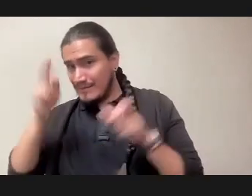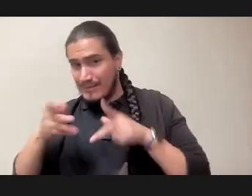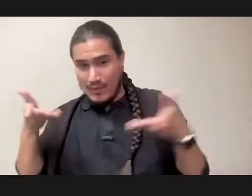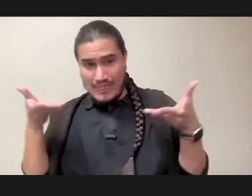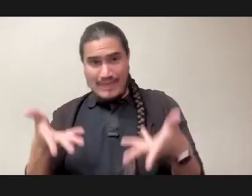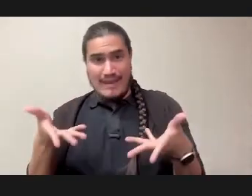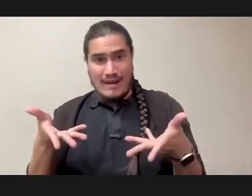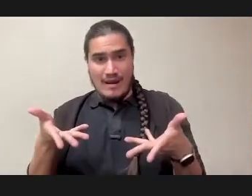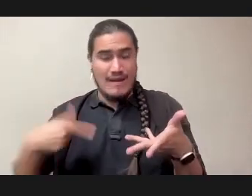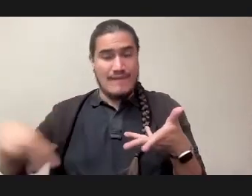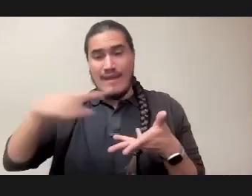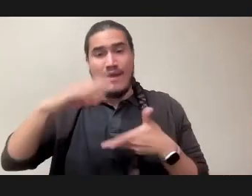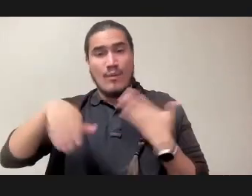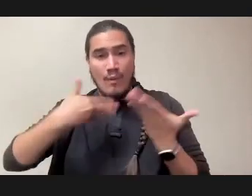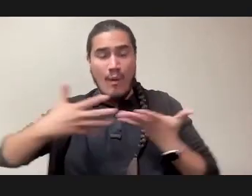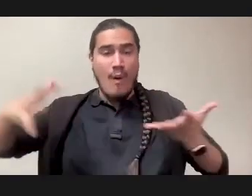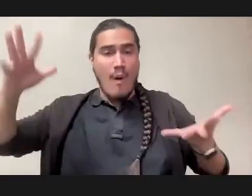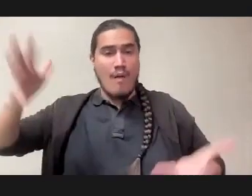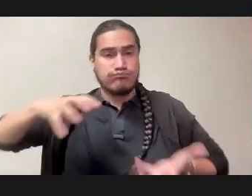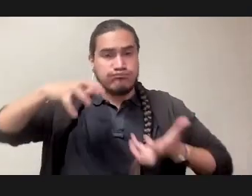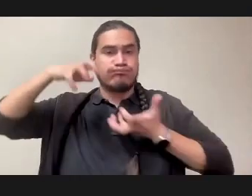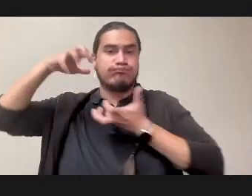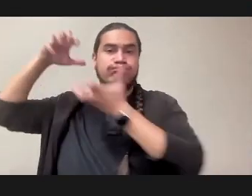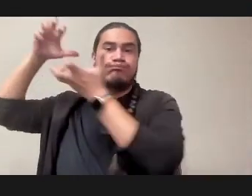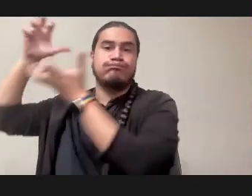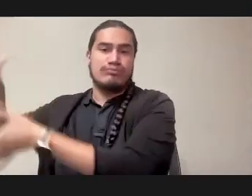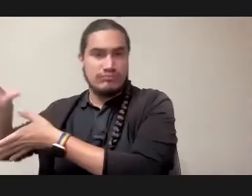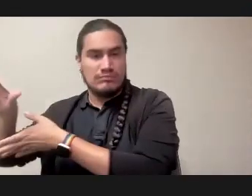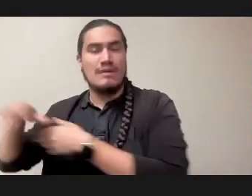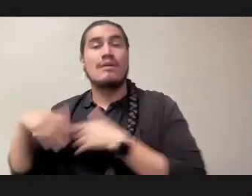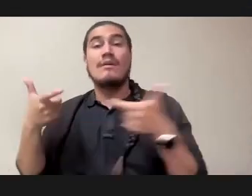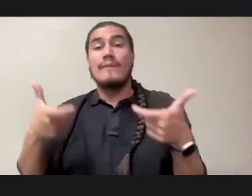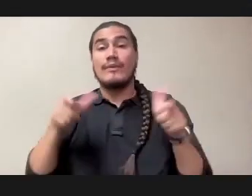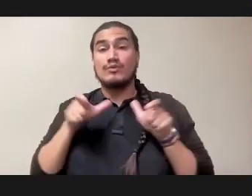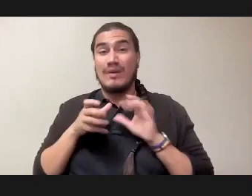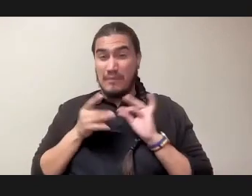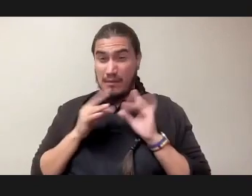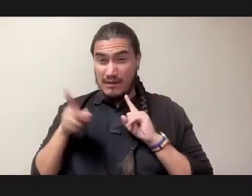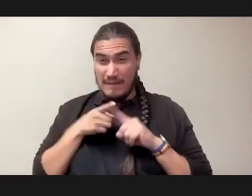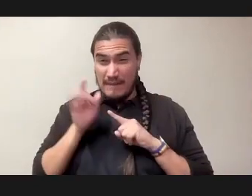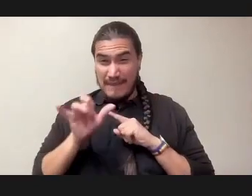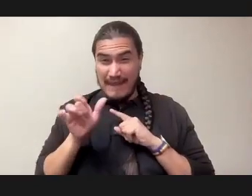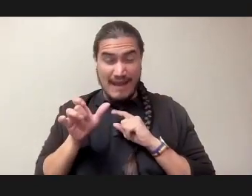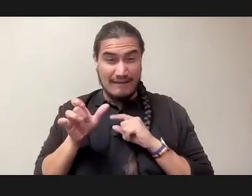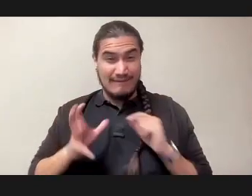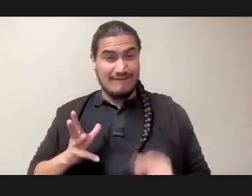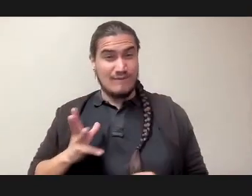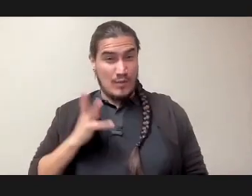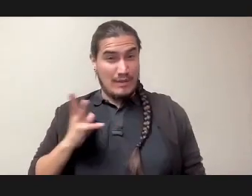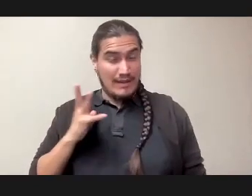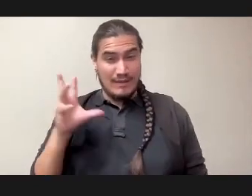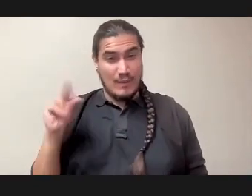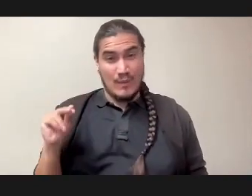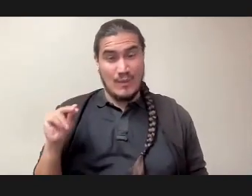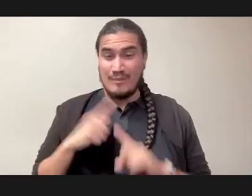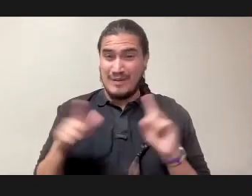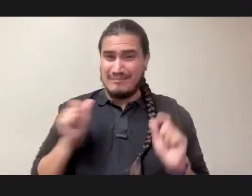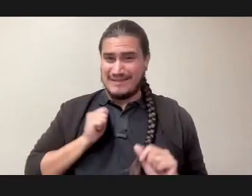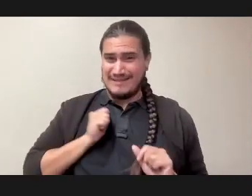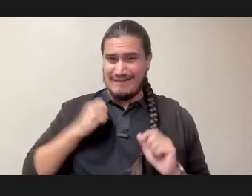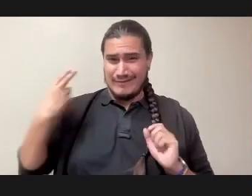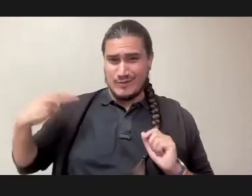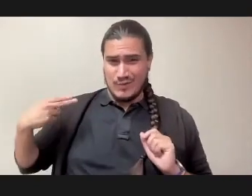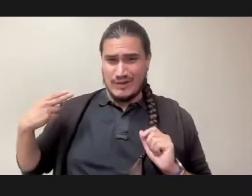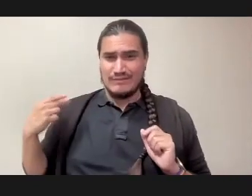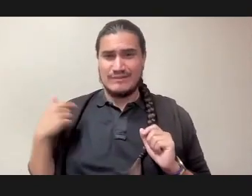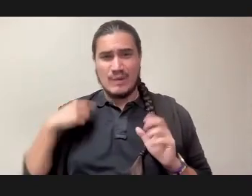removed. Now, the tribe has said nothing about this officially, but, you know, I'm a historian, and so I went through all the boring